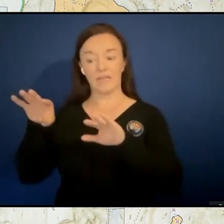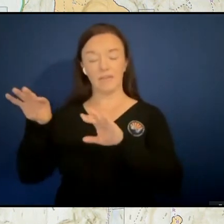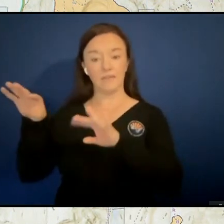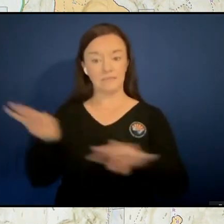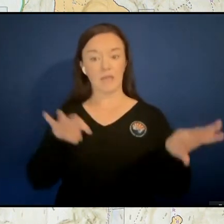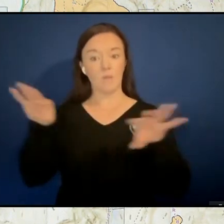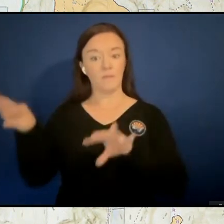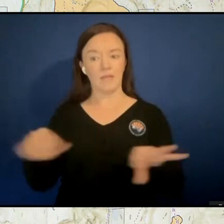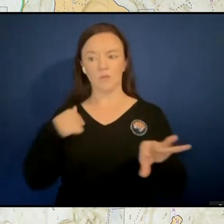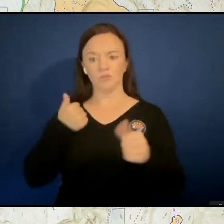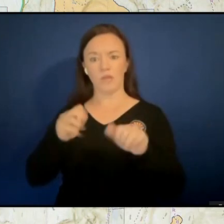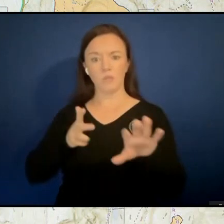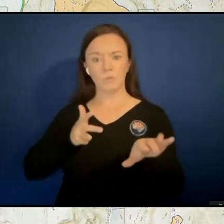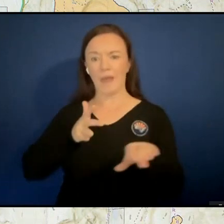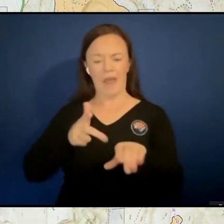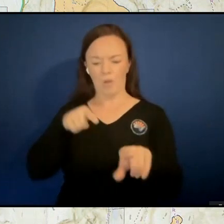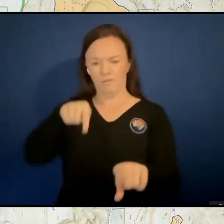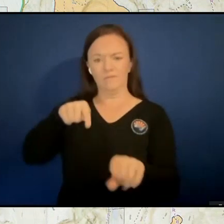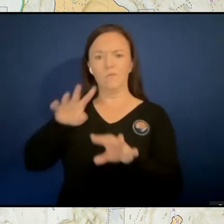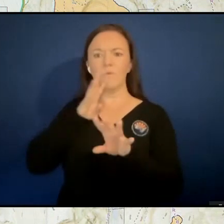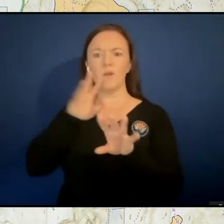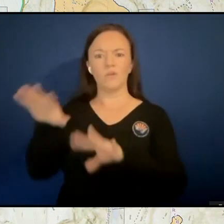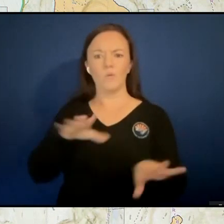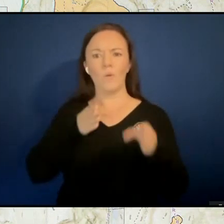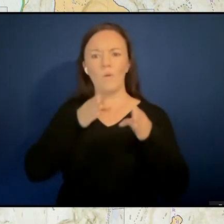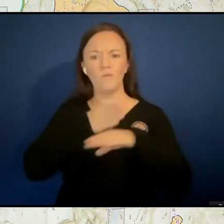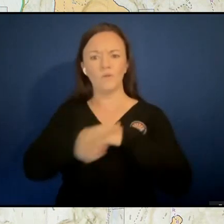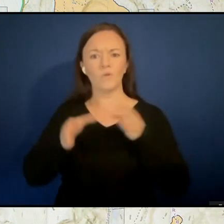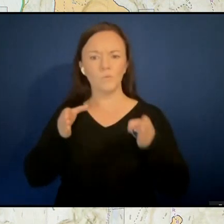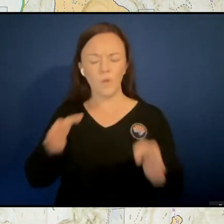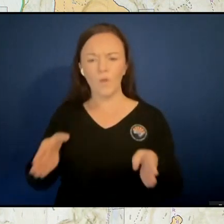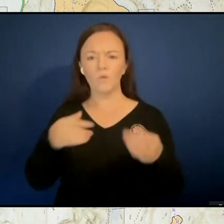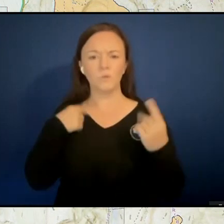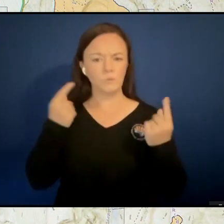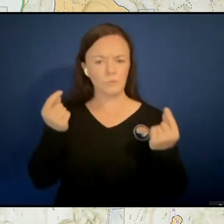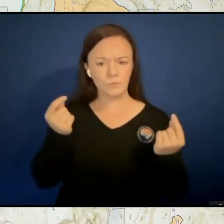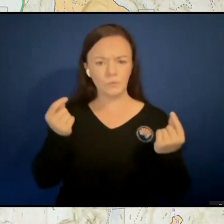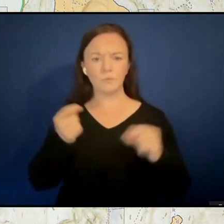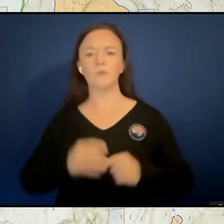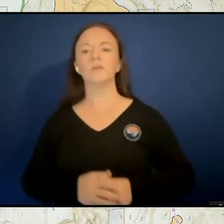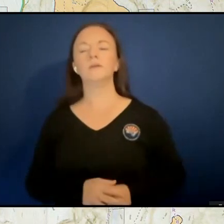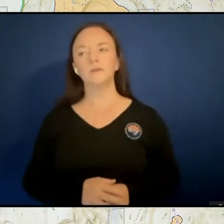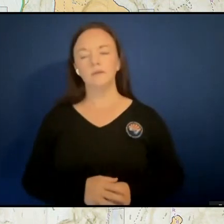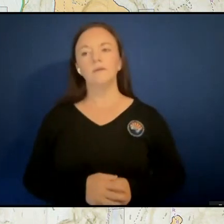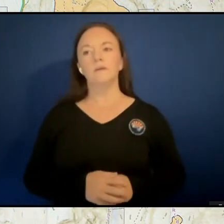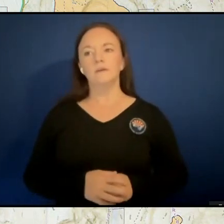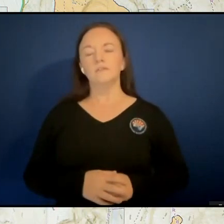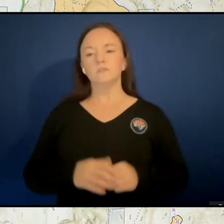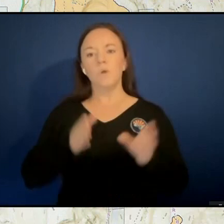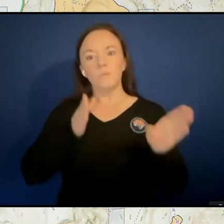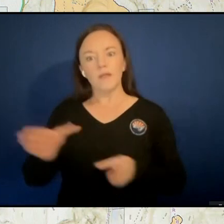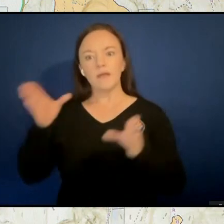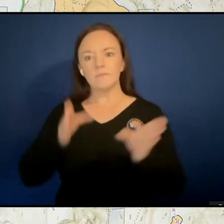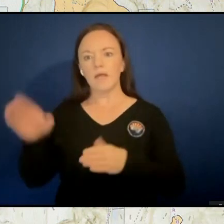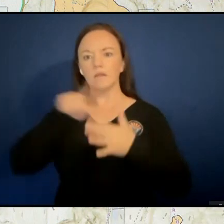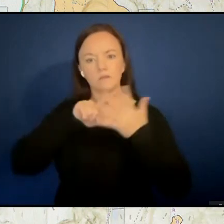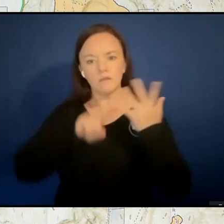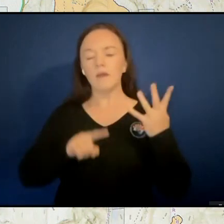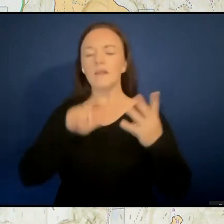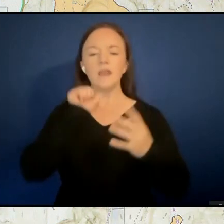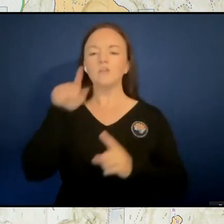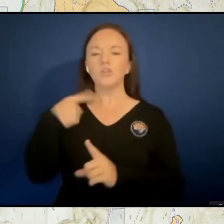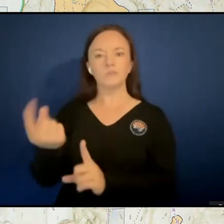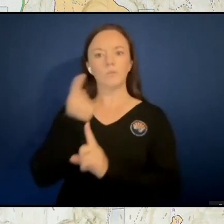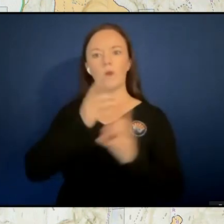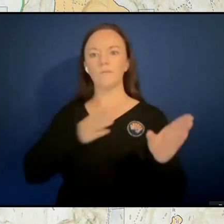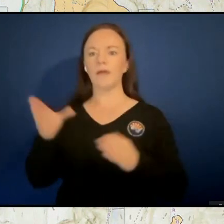and just game that stuff out and, and do that ahead of time and do it where you don't just have one plan. Do it where you have, Hey, this is the thing